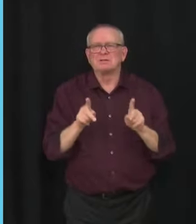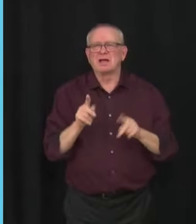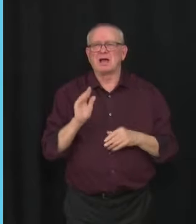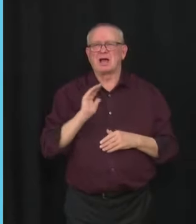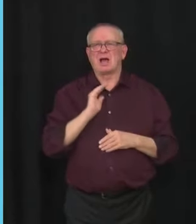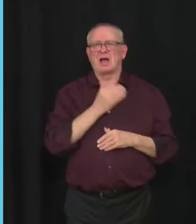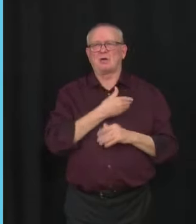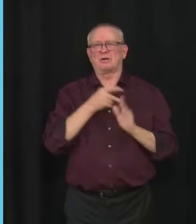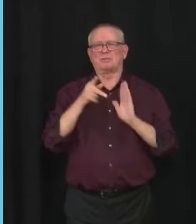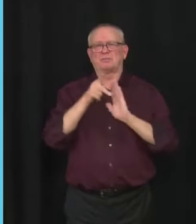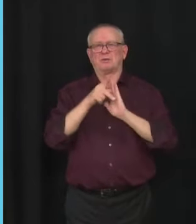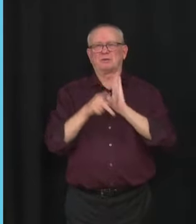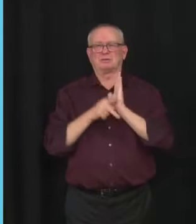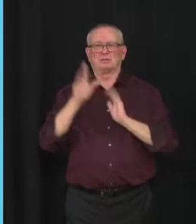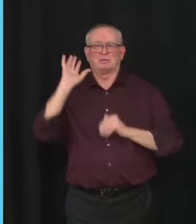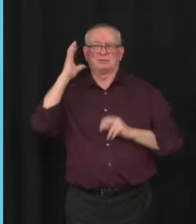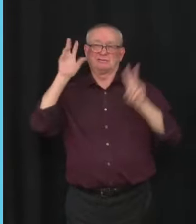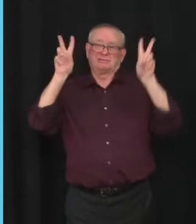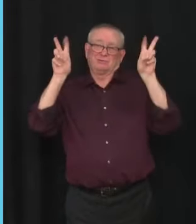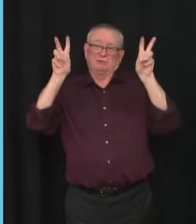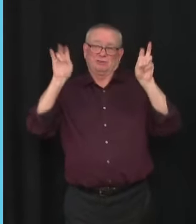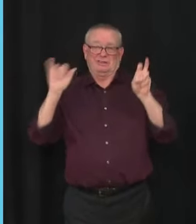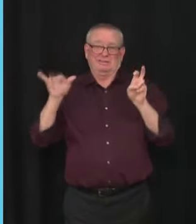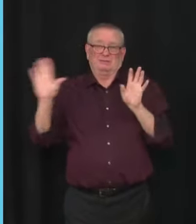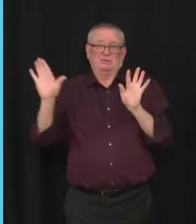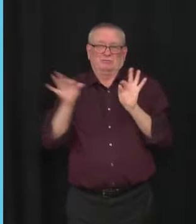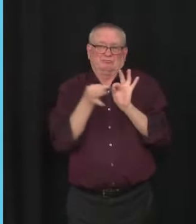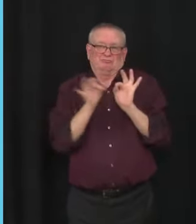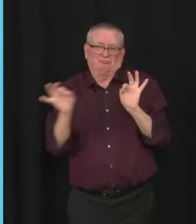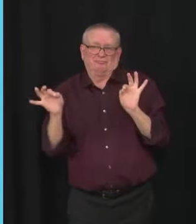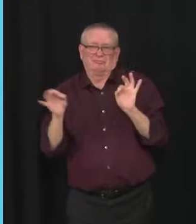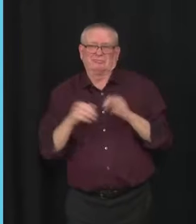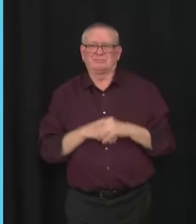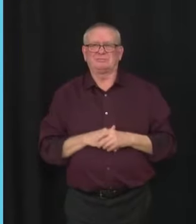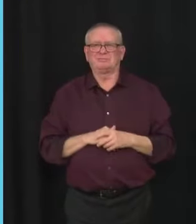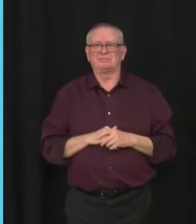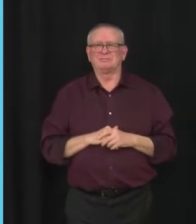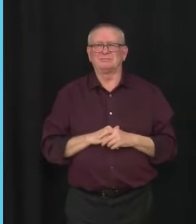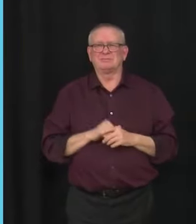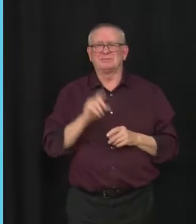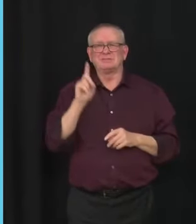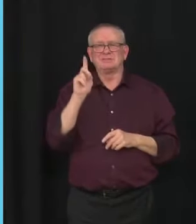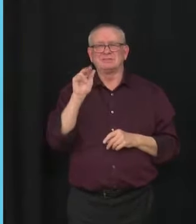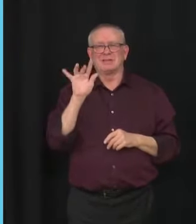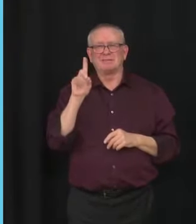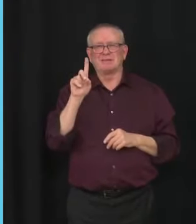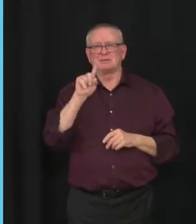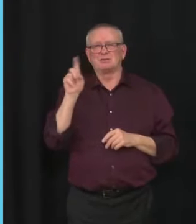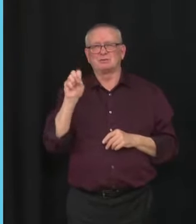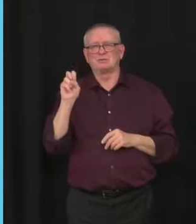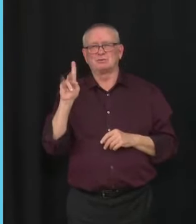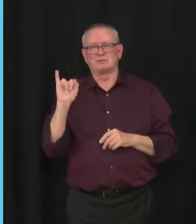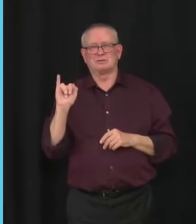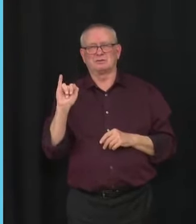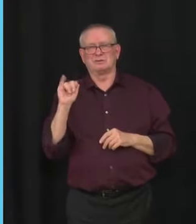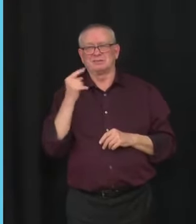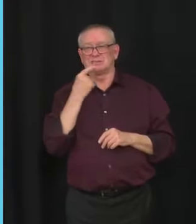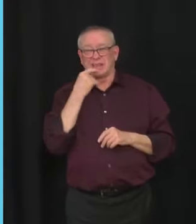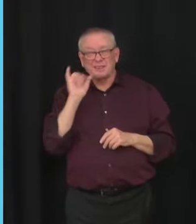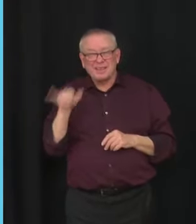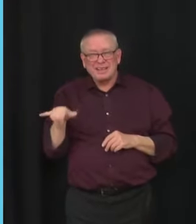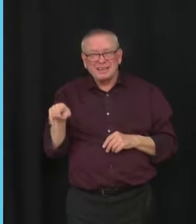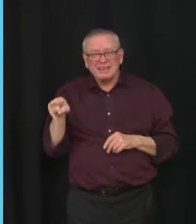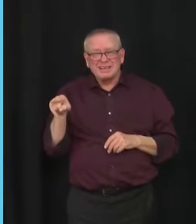You know, if somebody like Don Cherry had said that Canada is full and our immigration policy